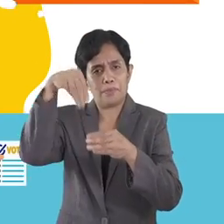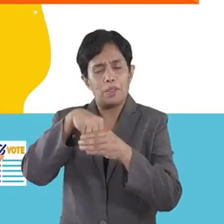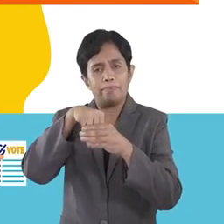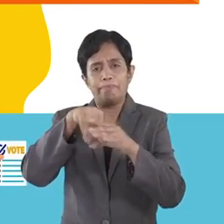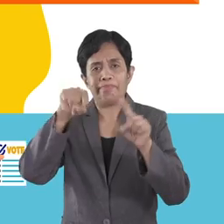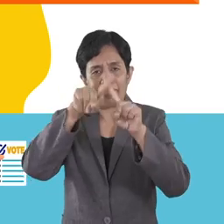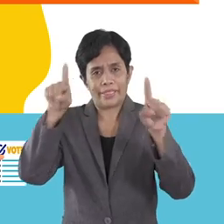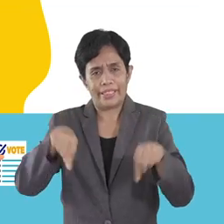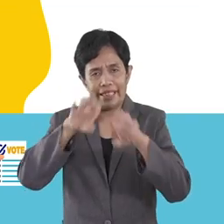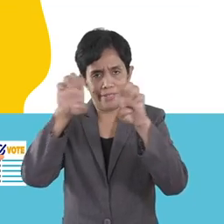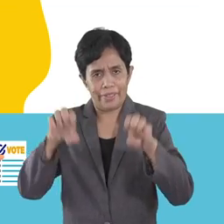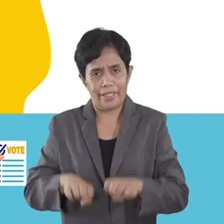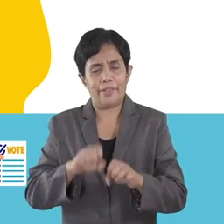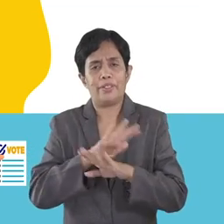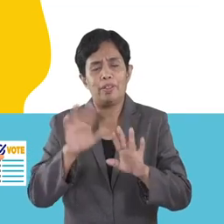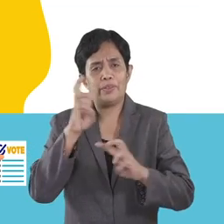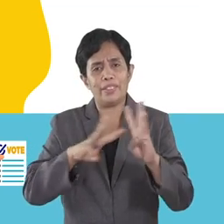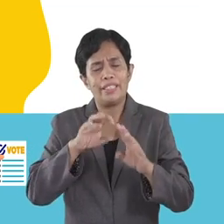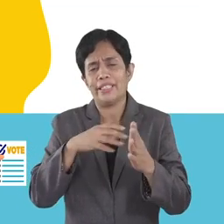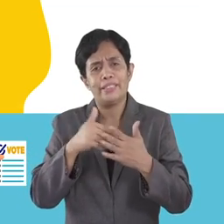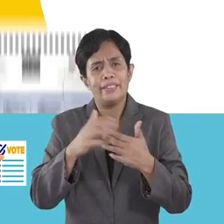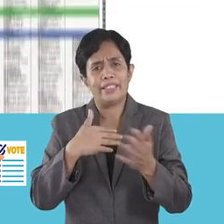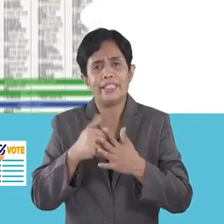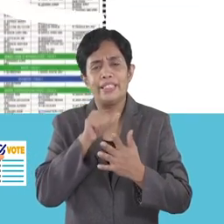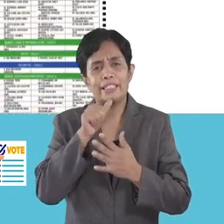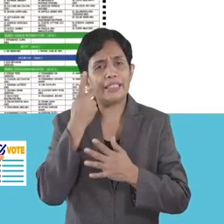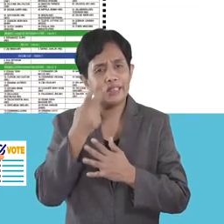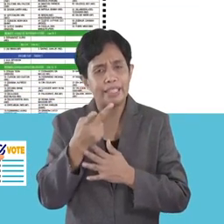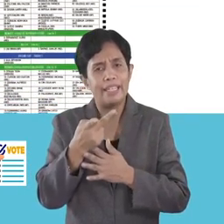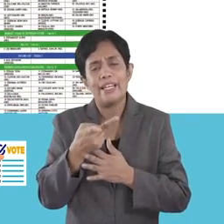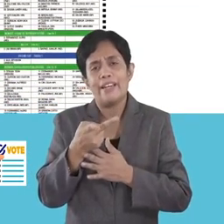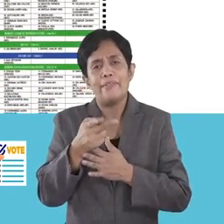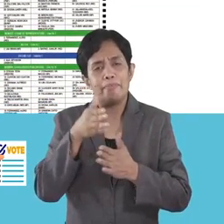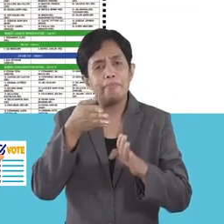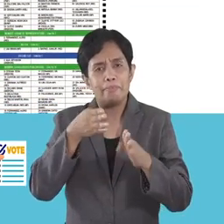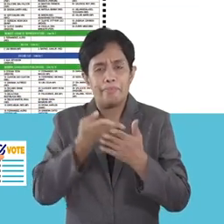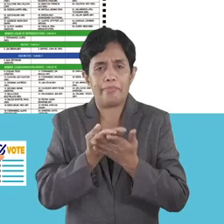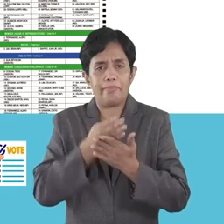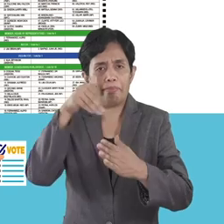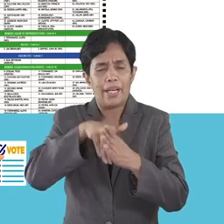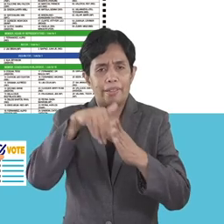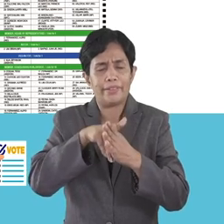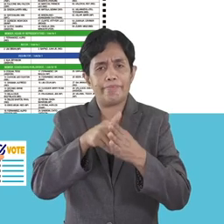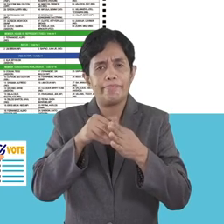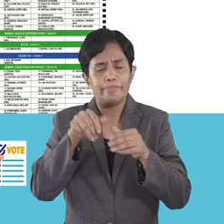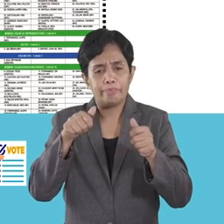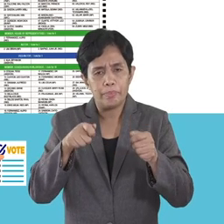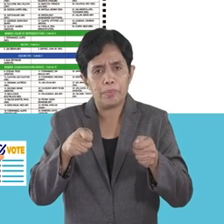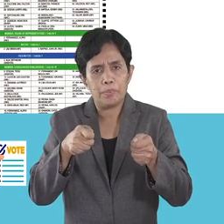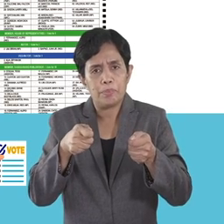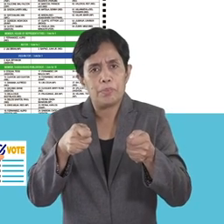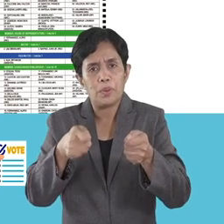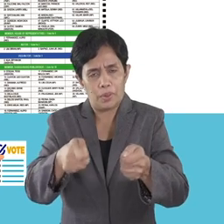Don't worry, even if you don't see it, the ballots will be fed into the VCM before the closing and